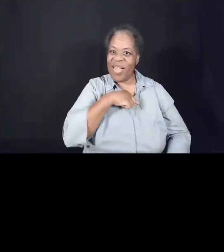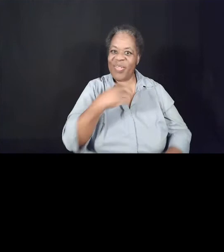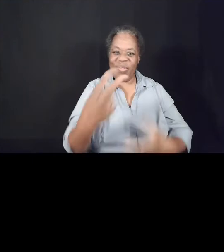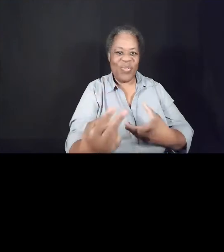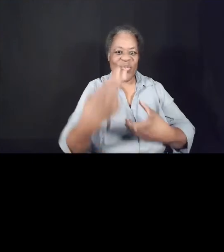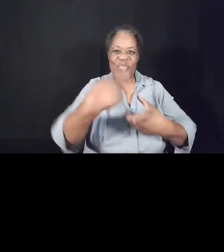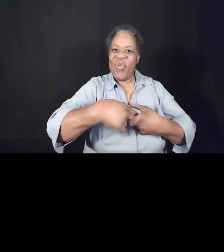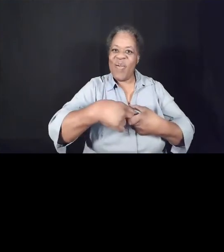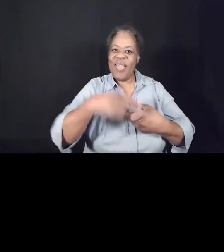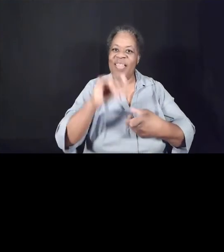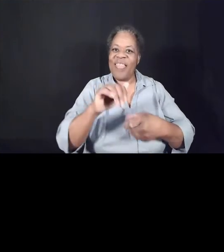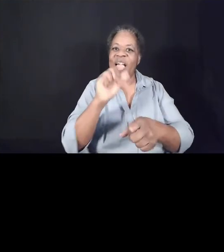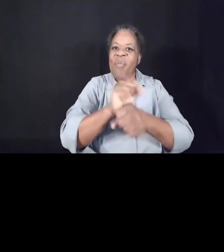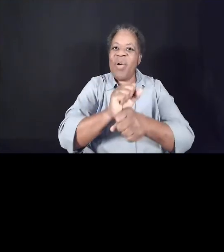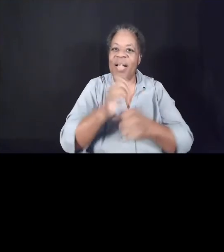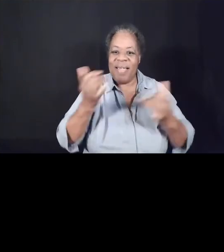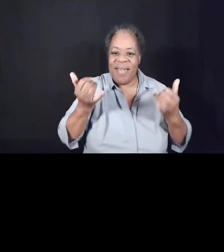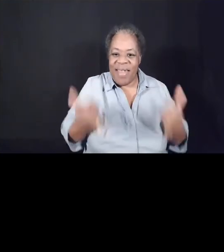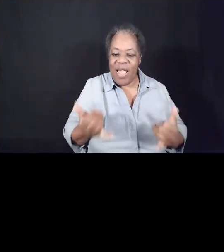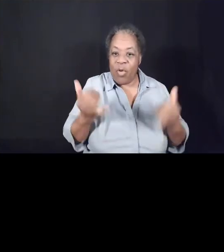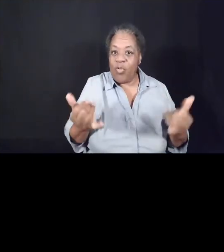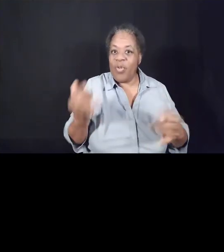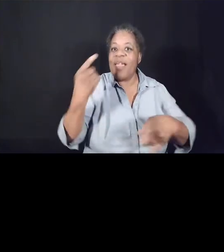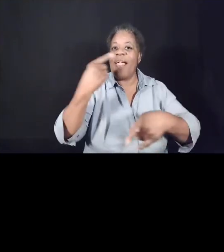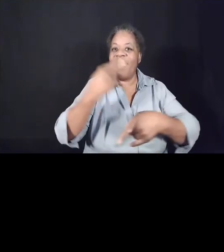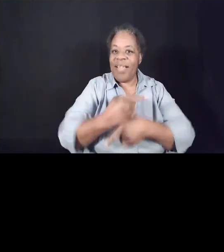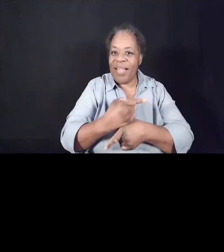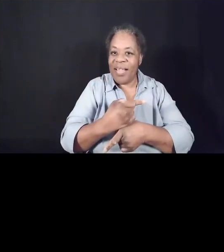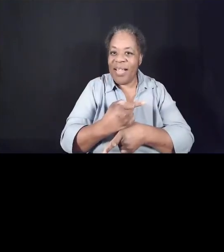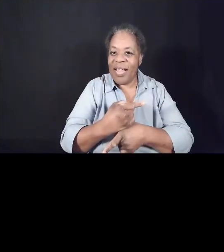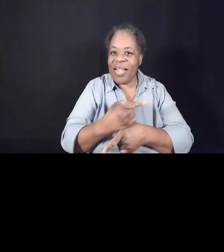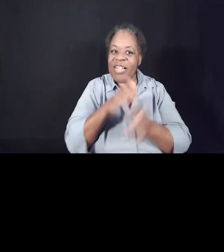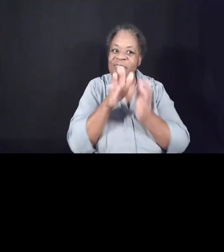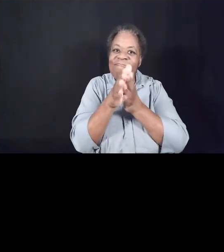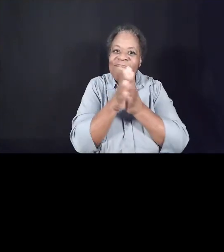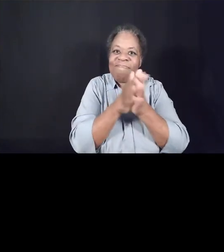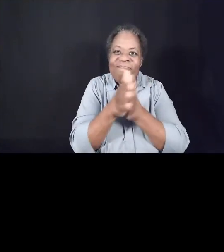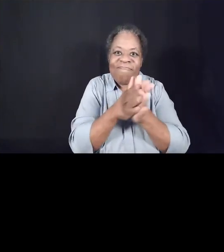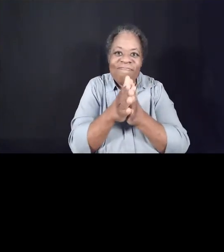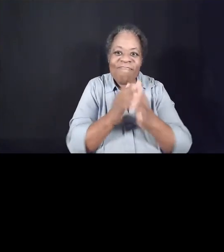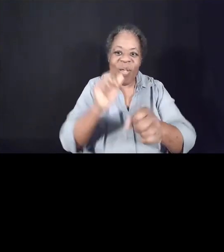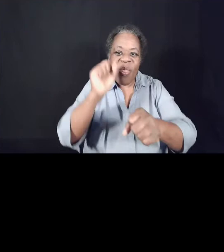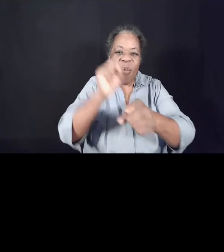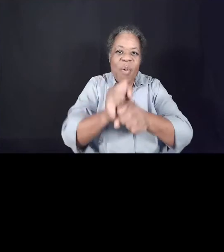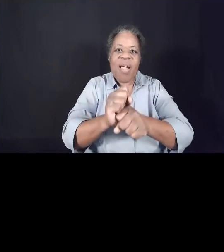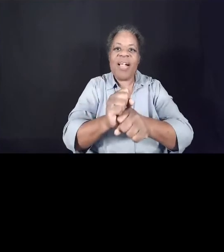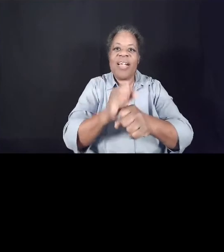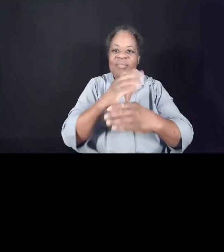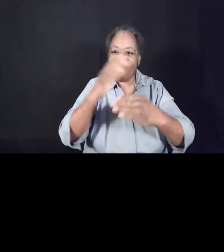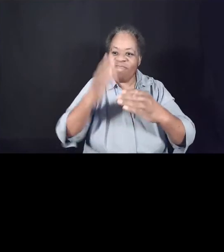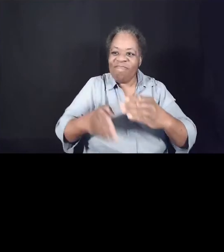work now, today, in anticipation of the work he will complete someday.